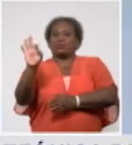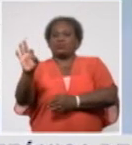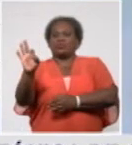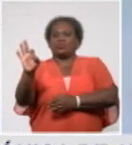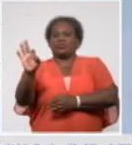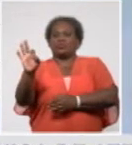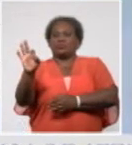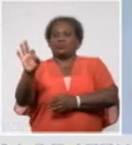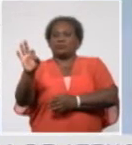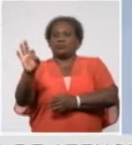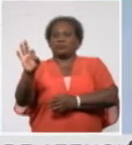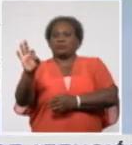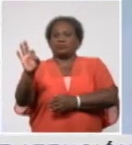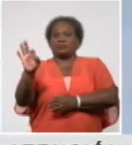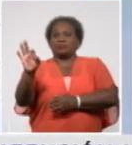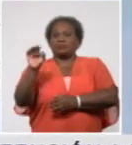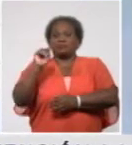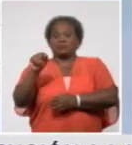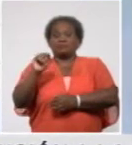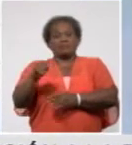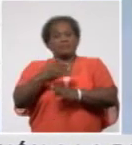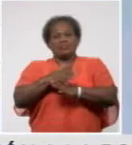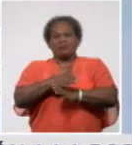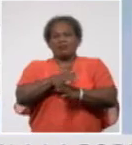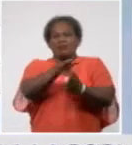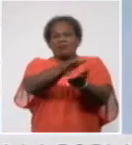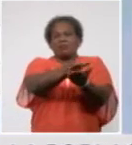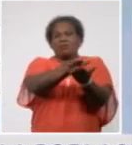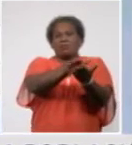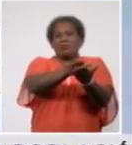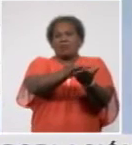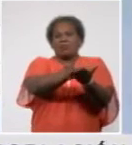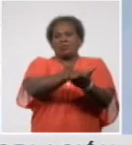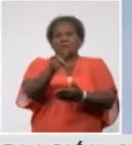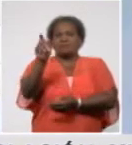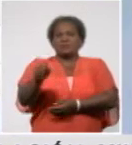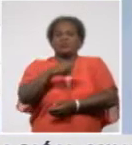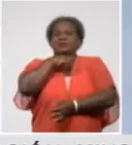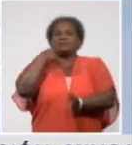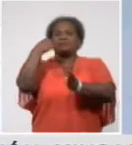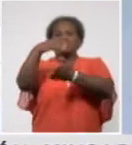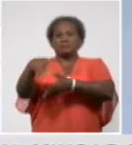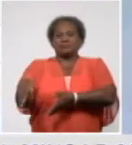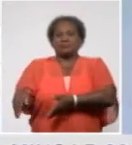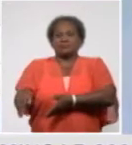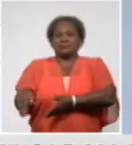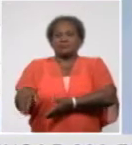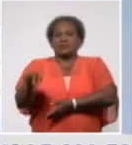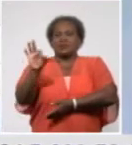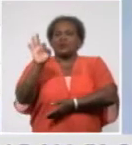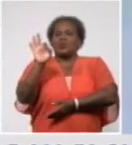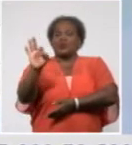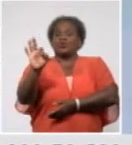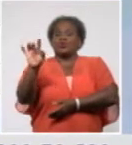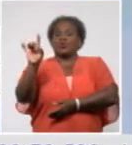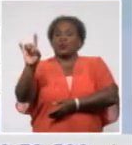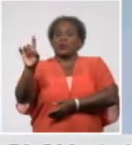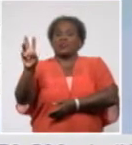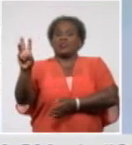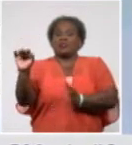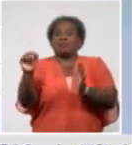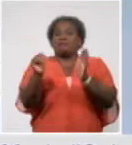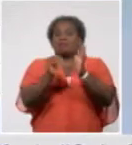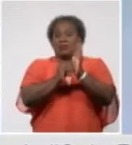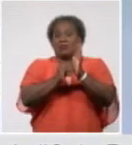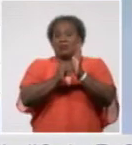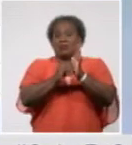for a total of 893,084 Covid-19 fatalities and a mortality